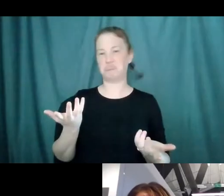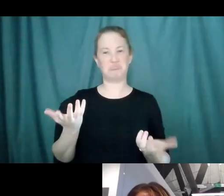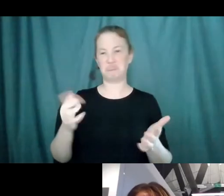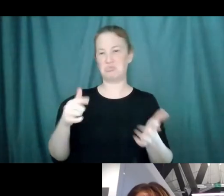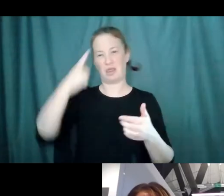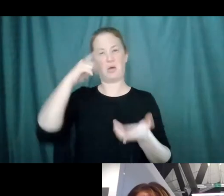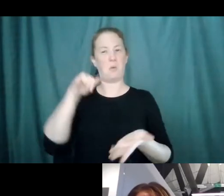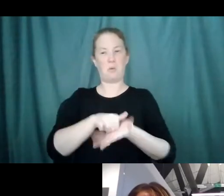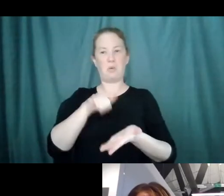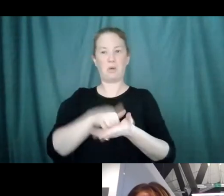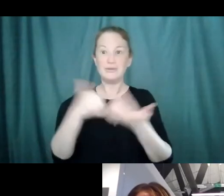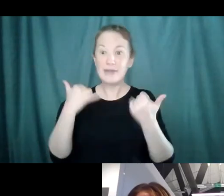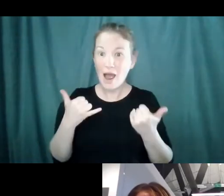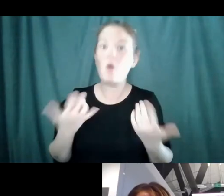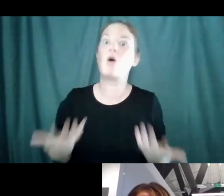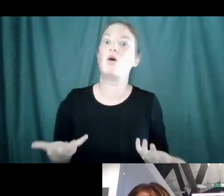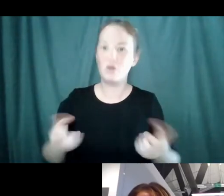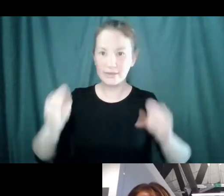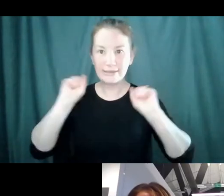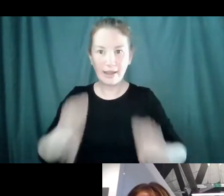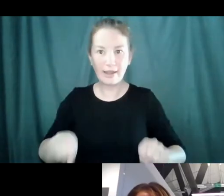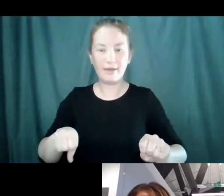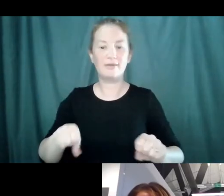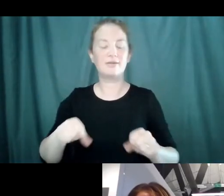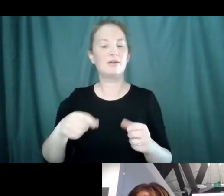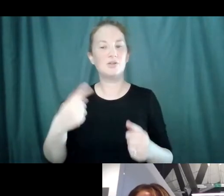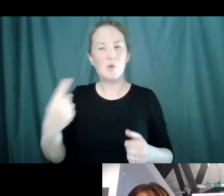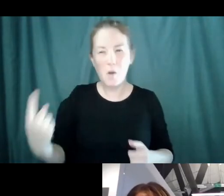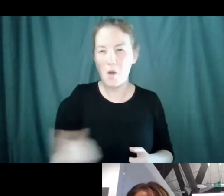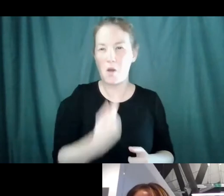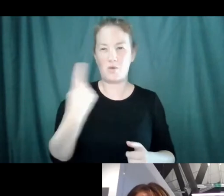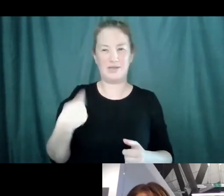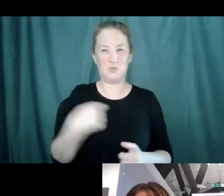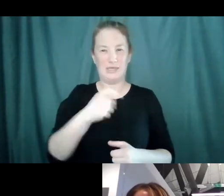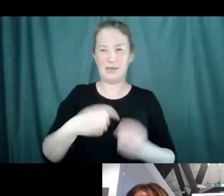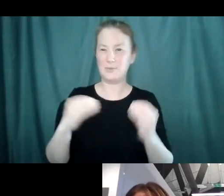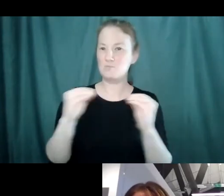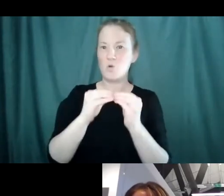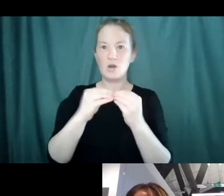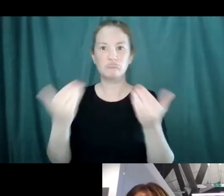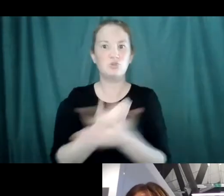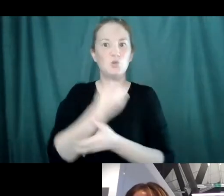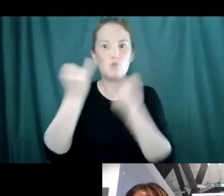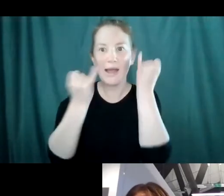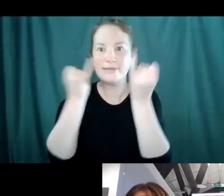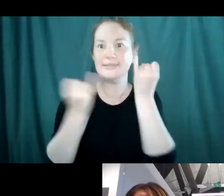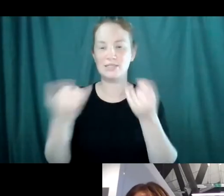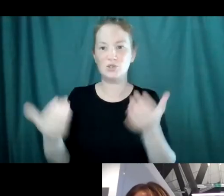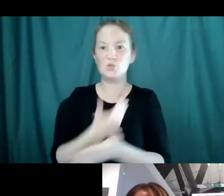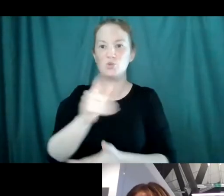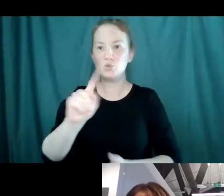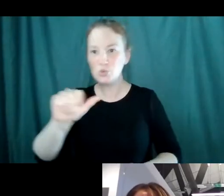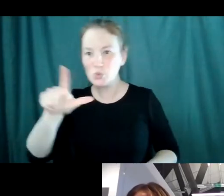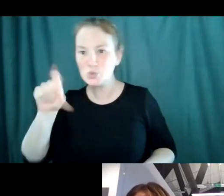we can always use fresh insight. We can always use new tools. We can always use